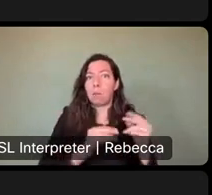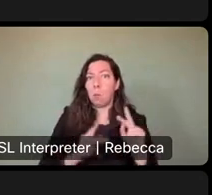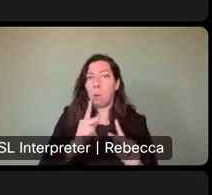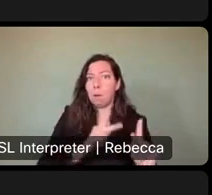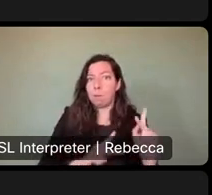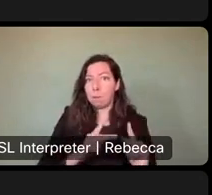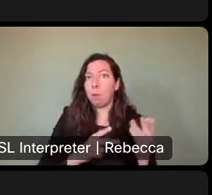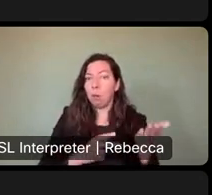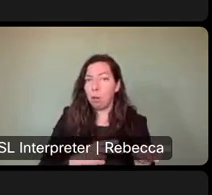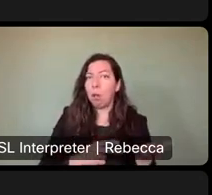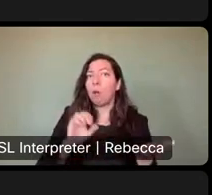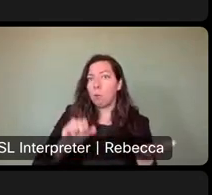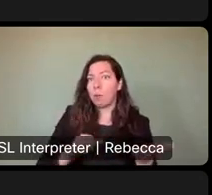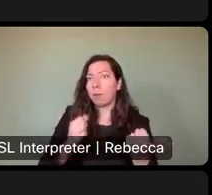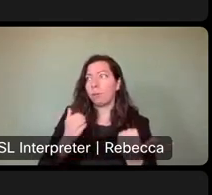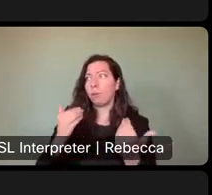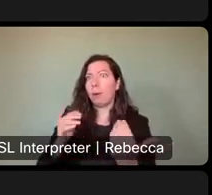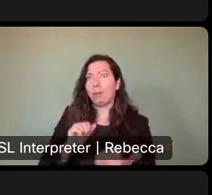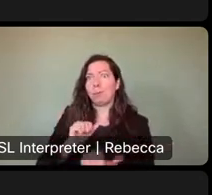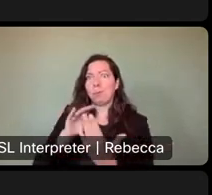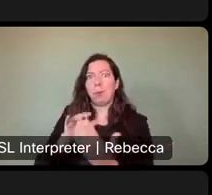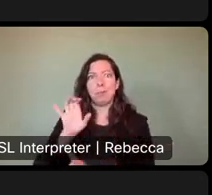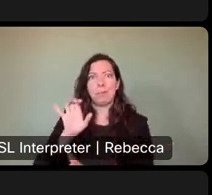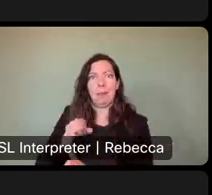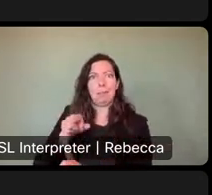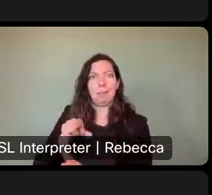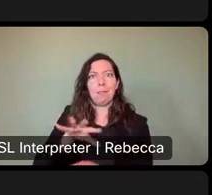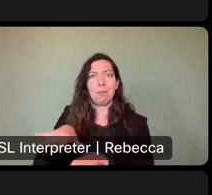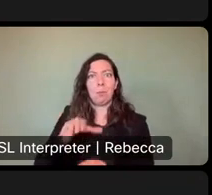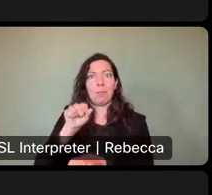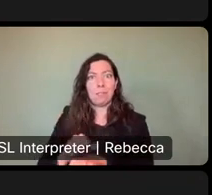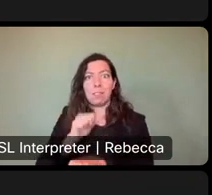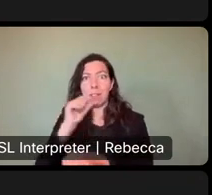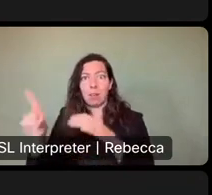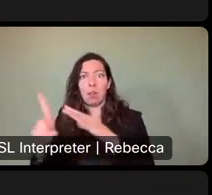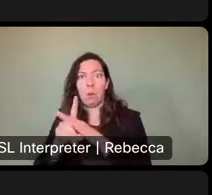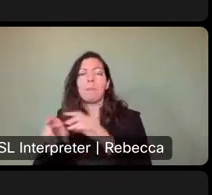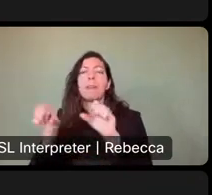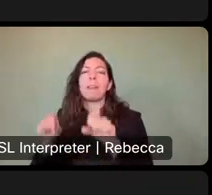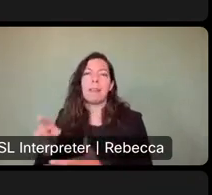more staff on, we can manage that a little bit better. Um, I think having a